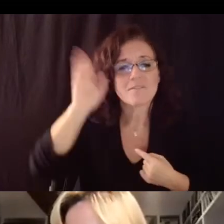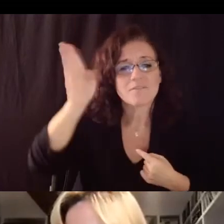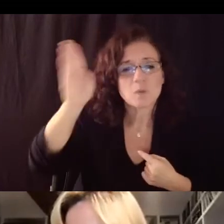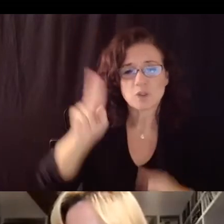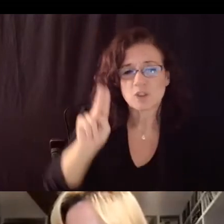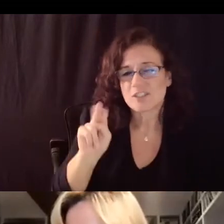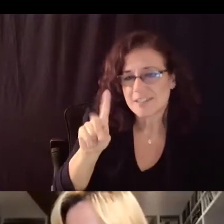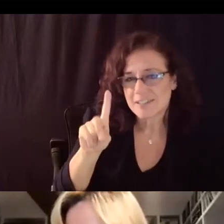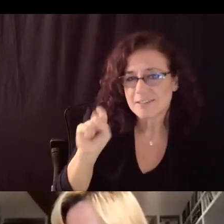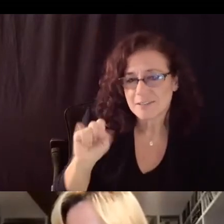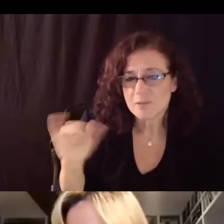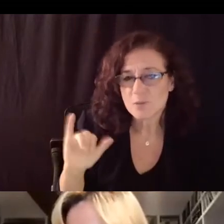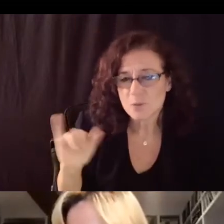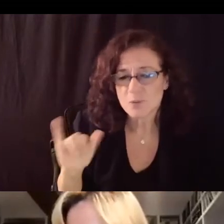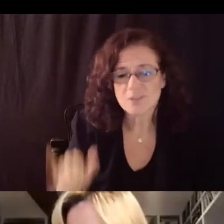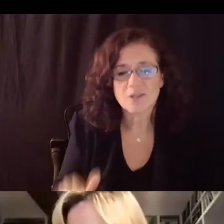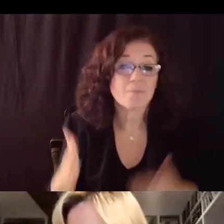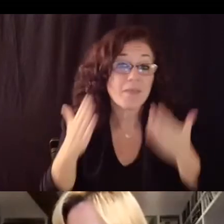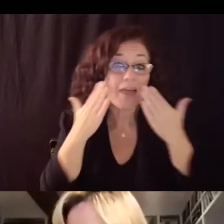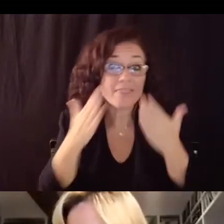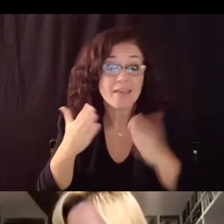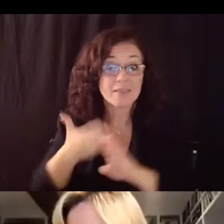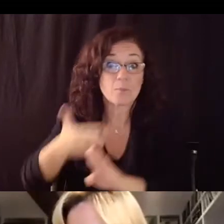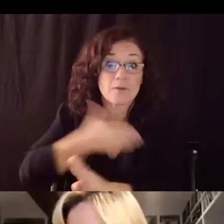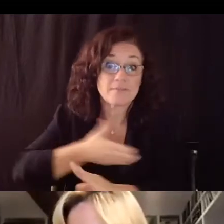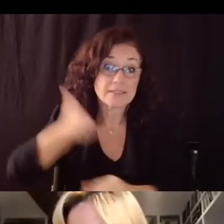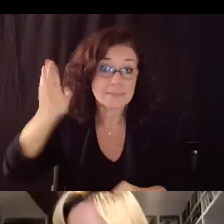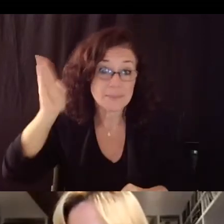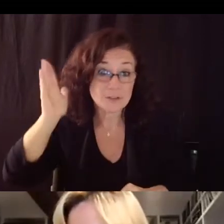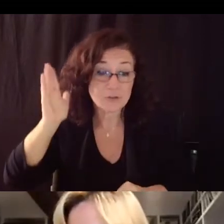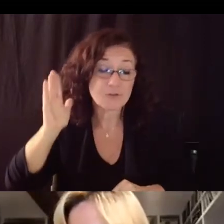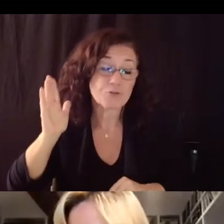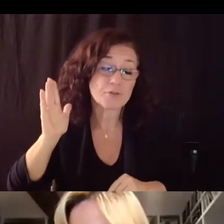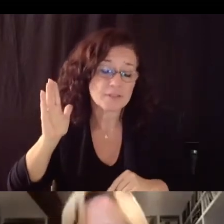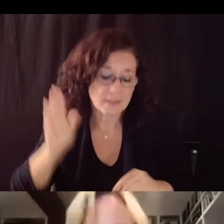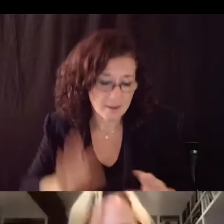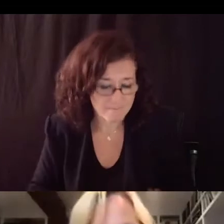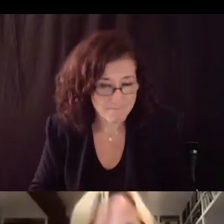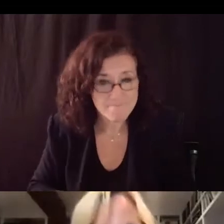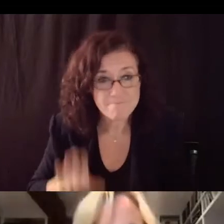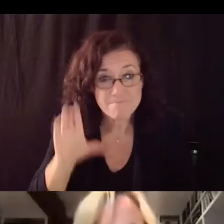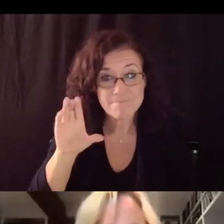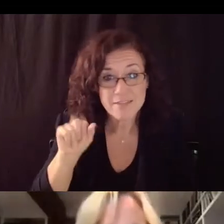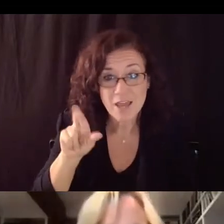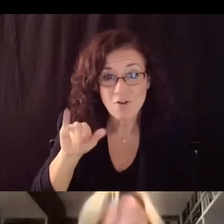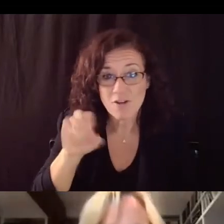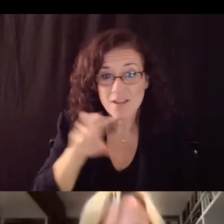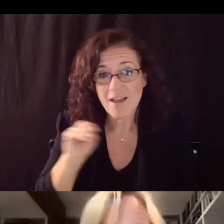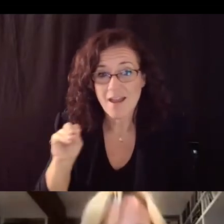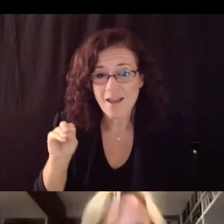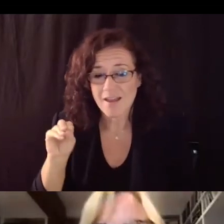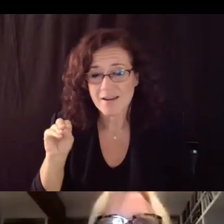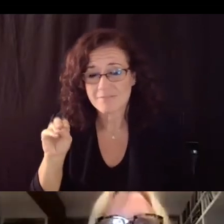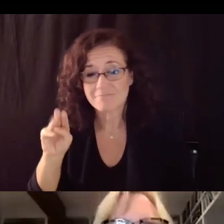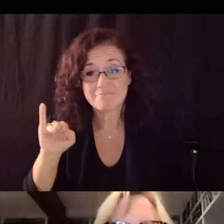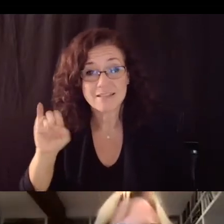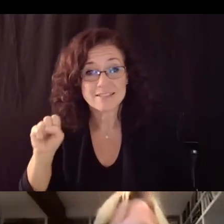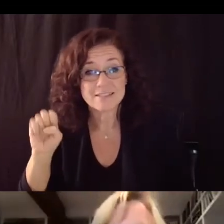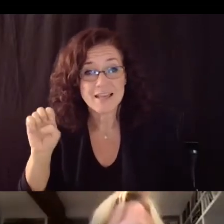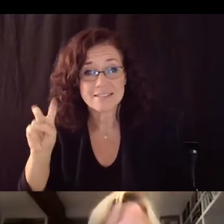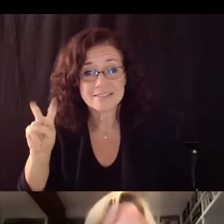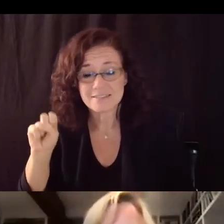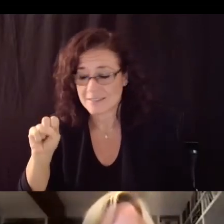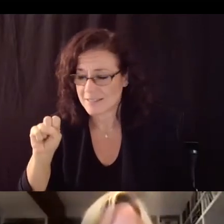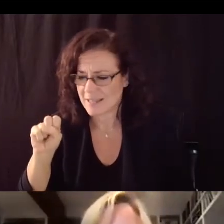think both um miss carrie and um uh miss escovito uh said in their comments you just